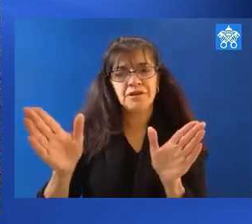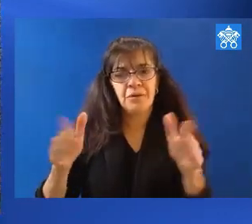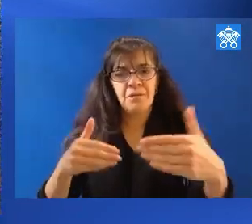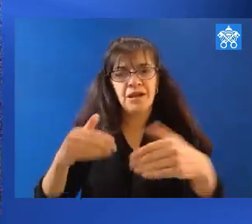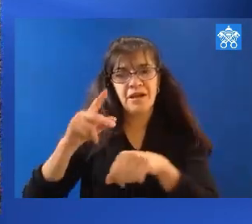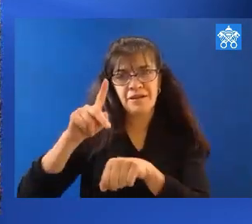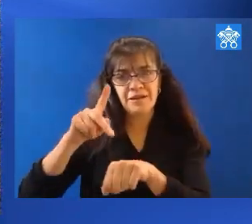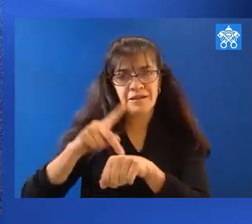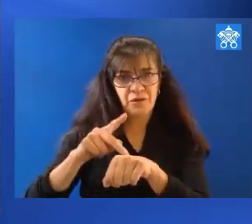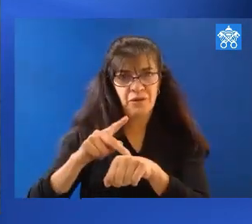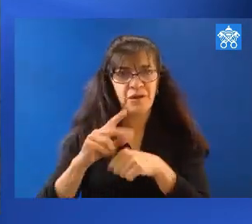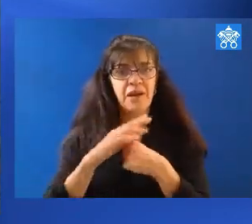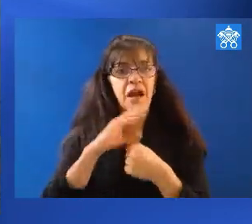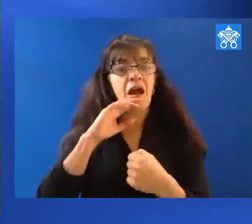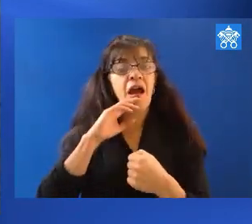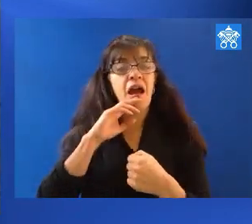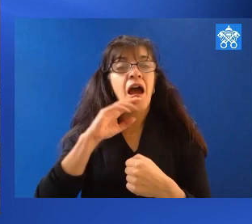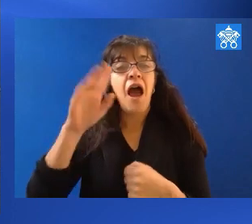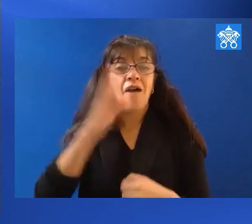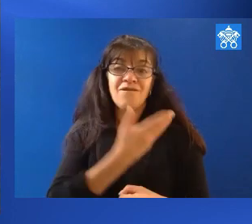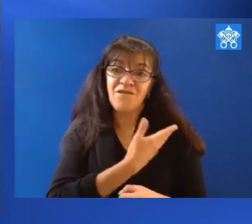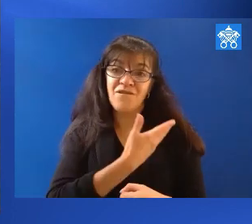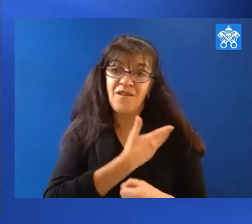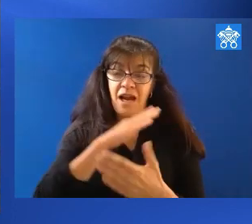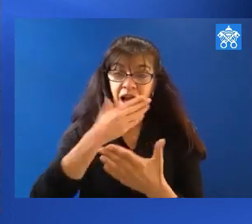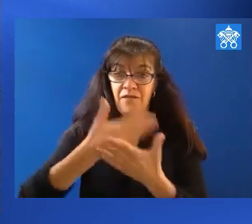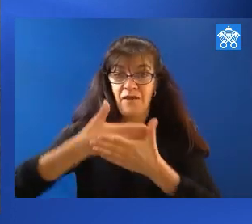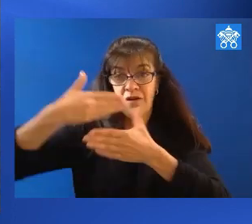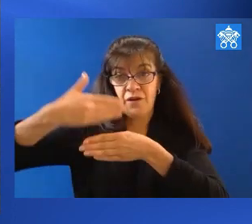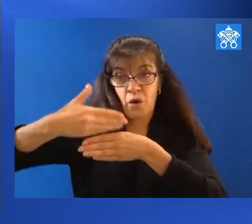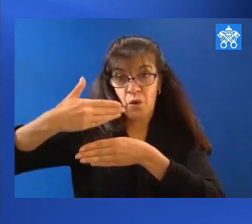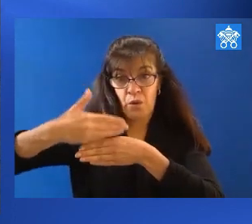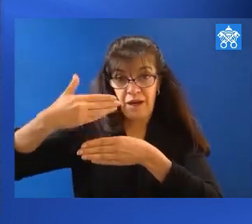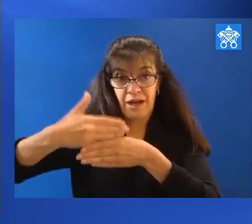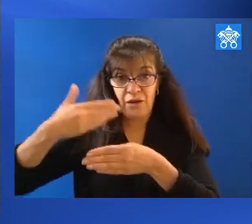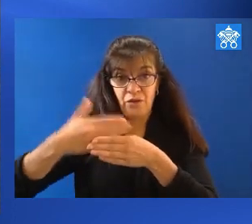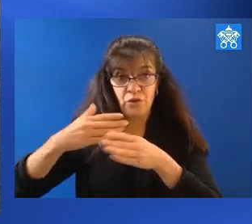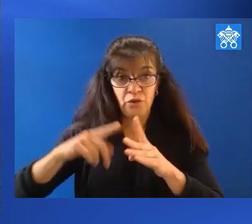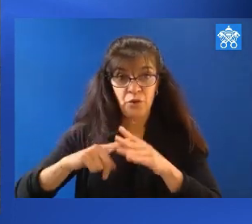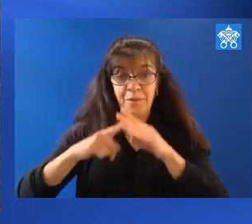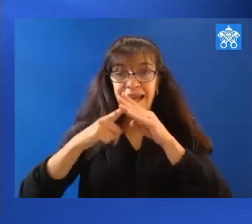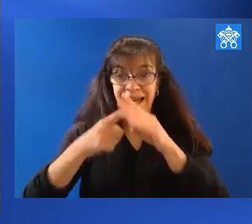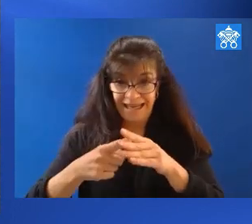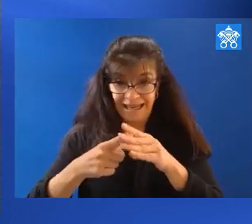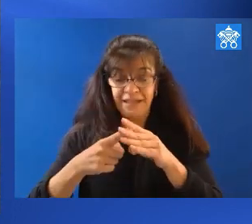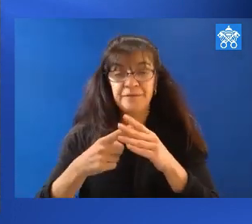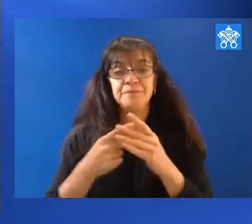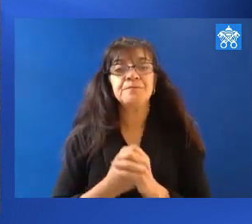as they see Pope Francis arrive at the window to begin the Angelus.